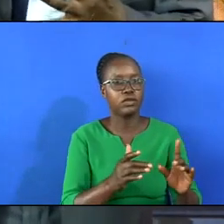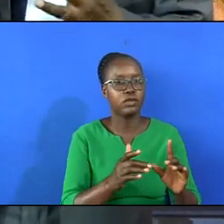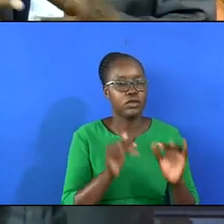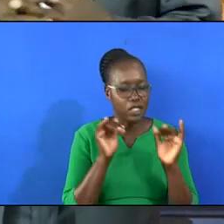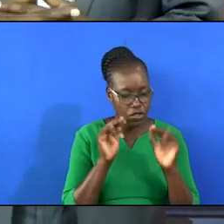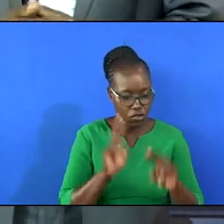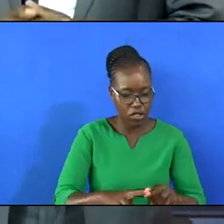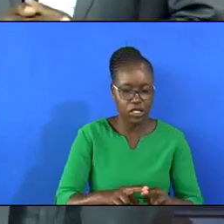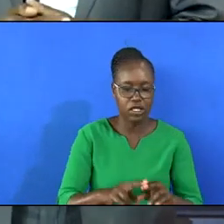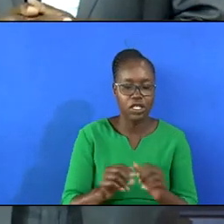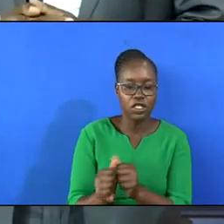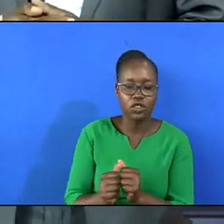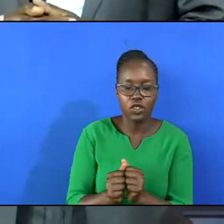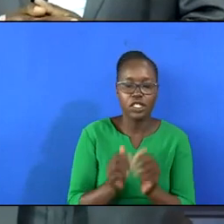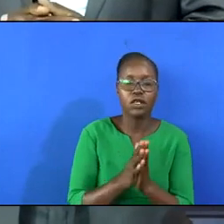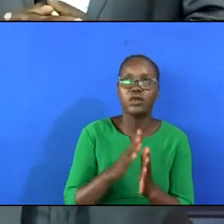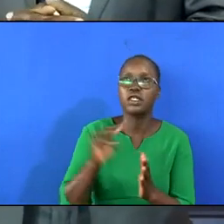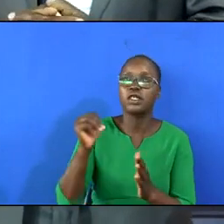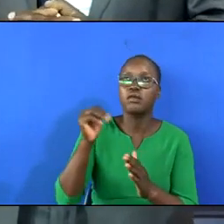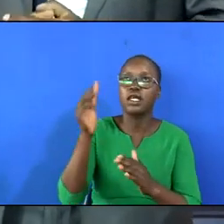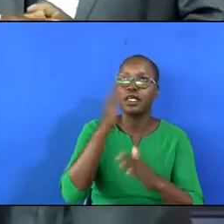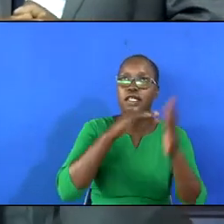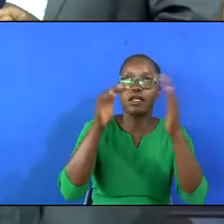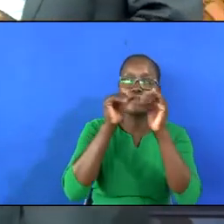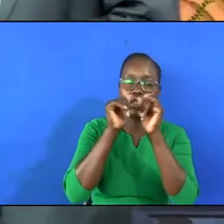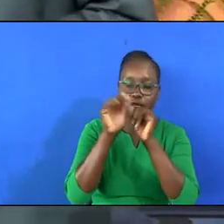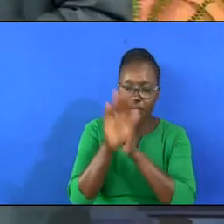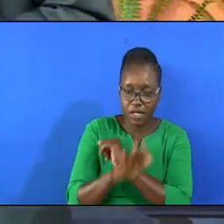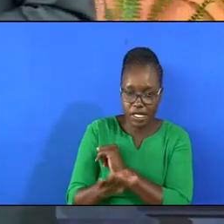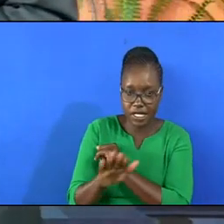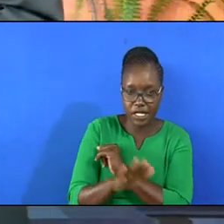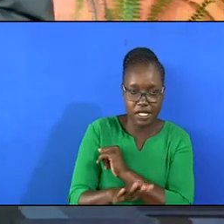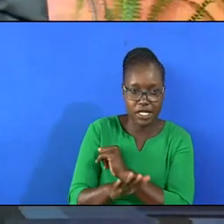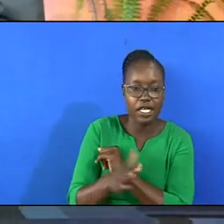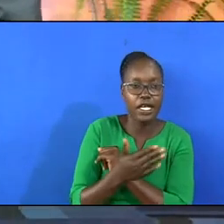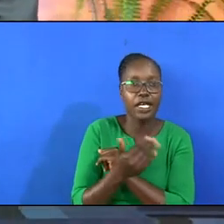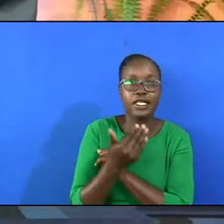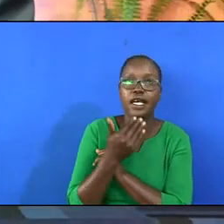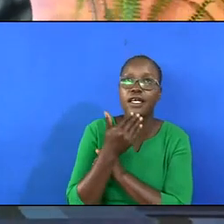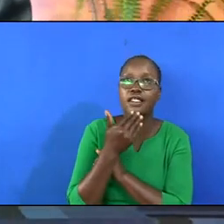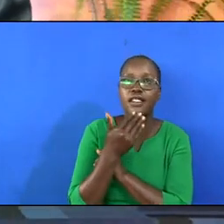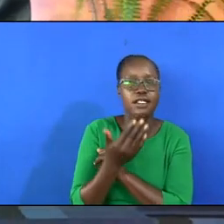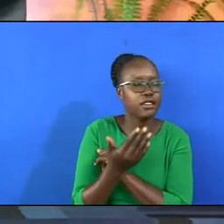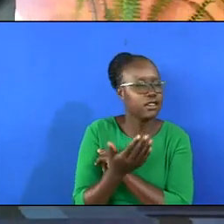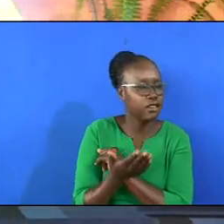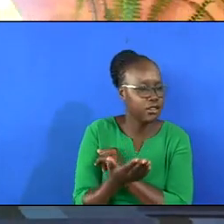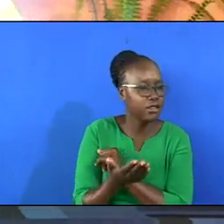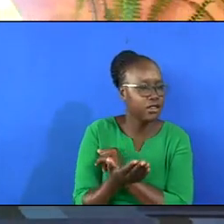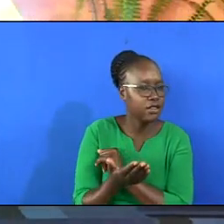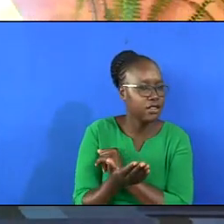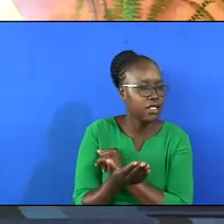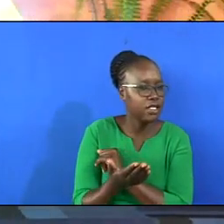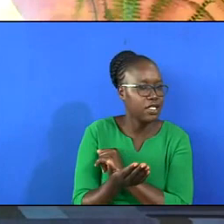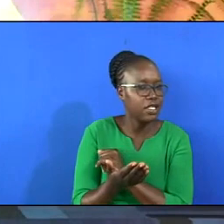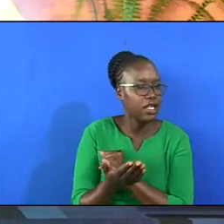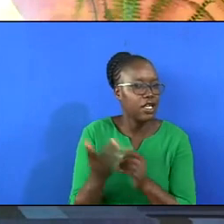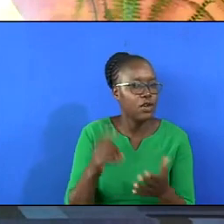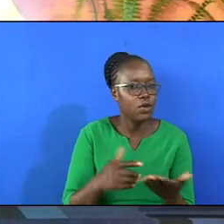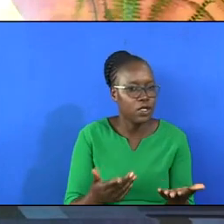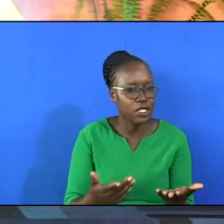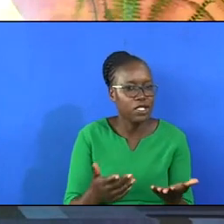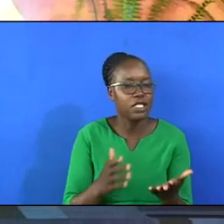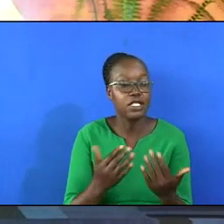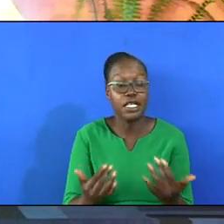him in the heavenly places. And I liked what this child said. He said that in